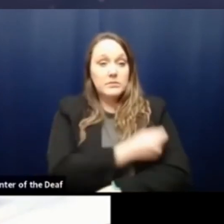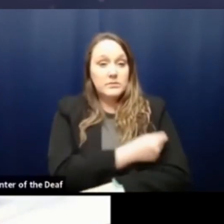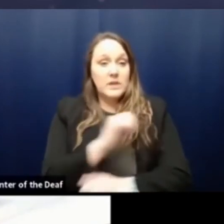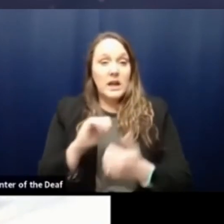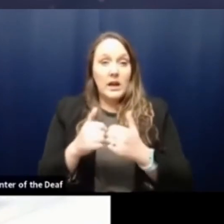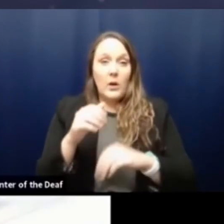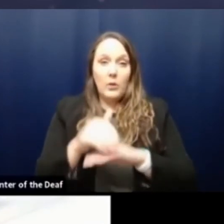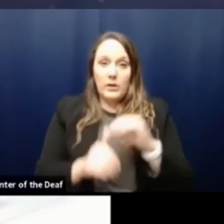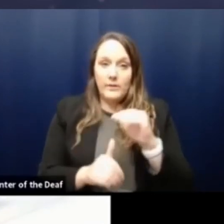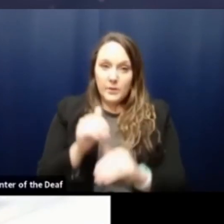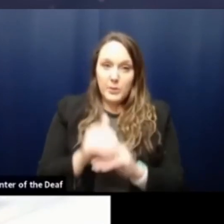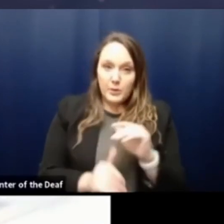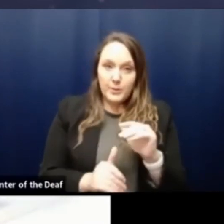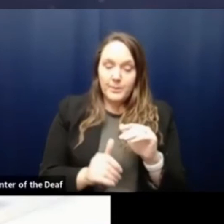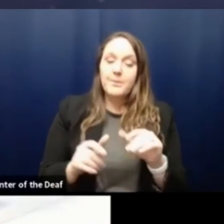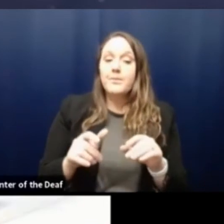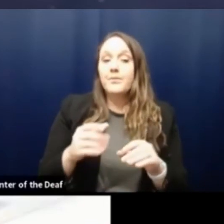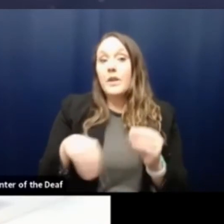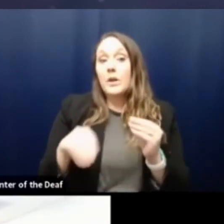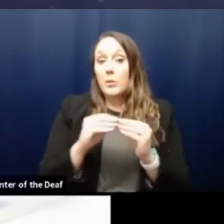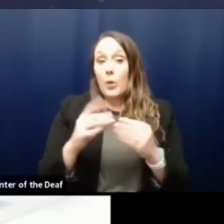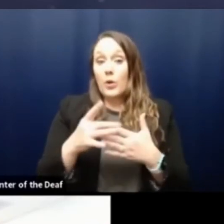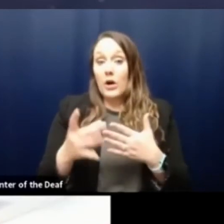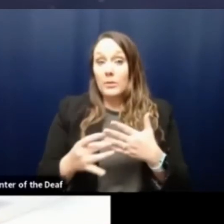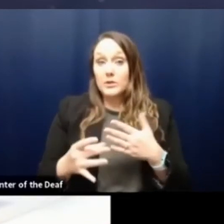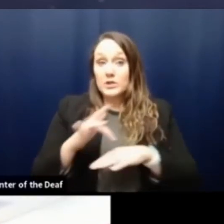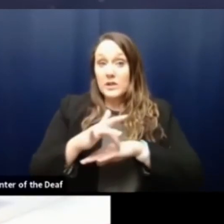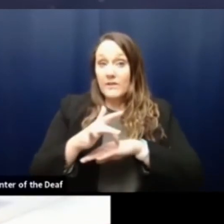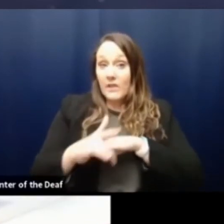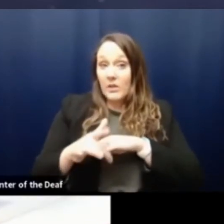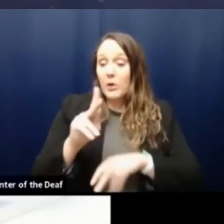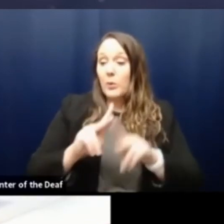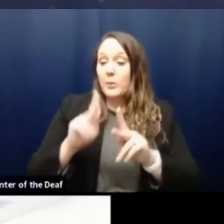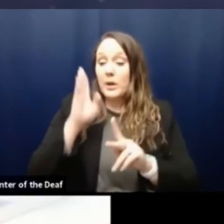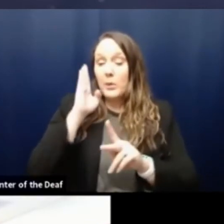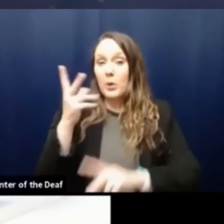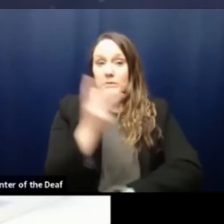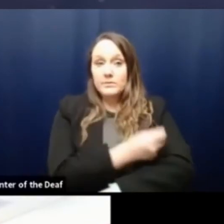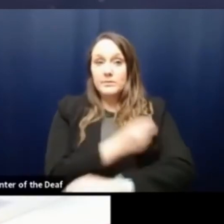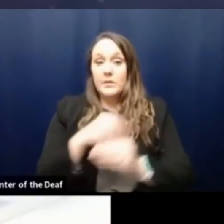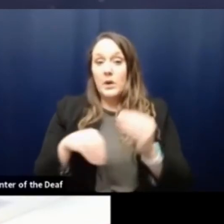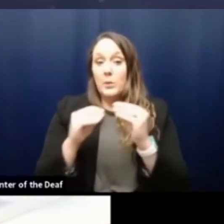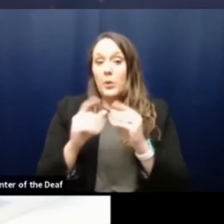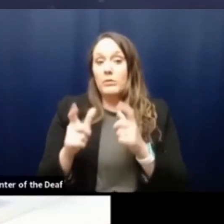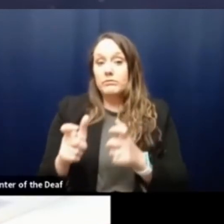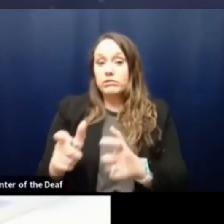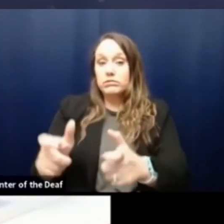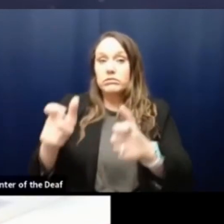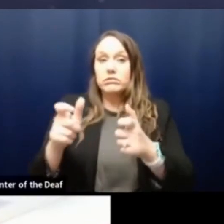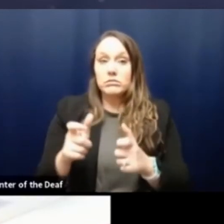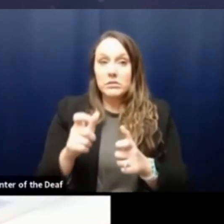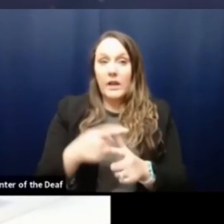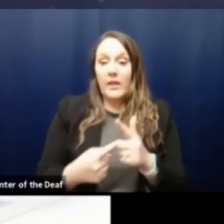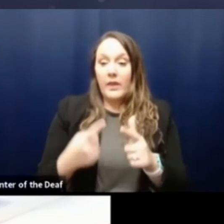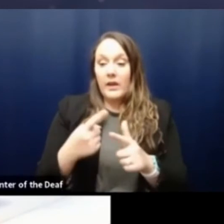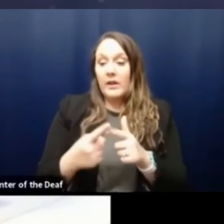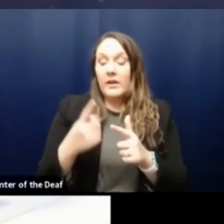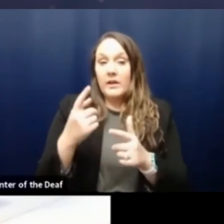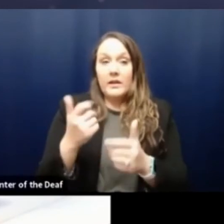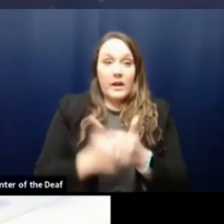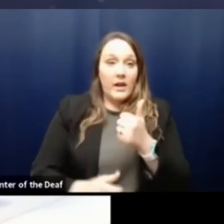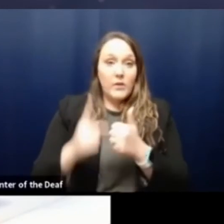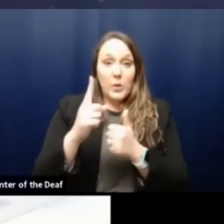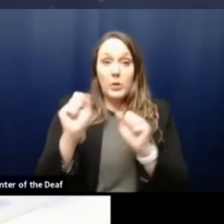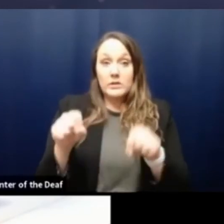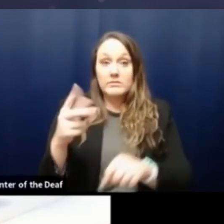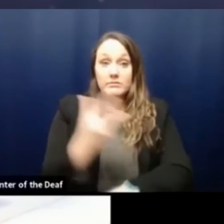comfortable. And I think the more options we have where people get vaccinated, the more quickly we'll be able to vaccinate everybody in our community. Um,